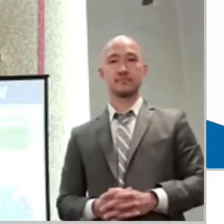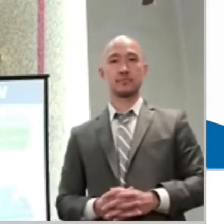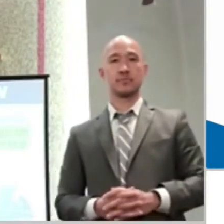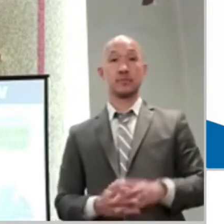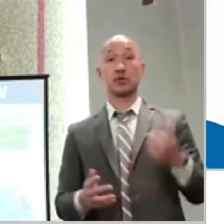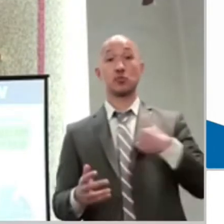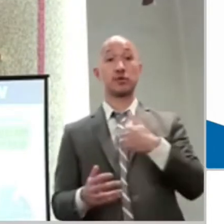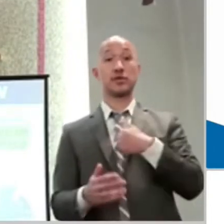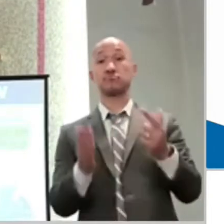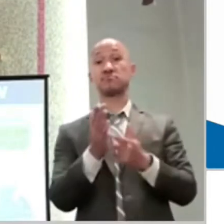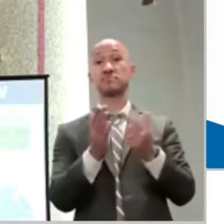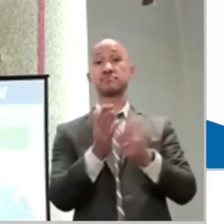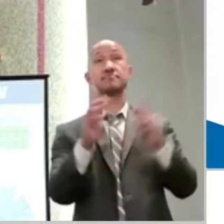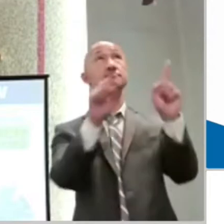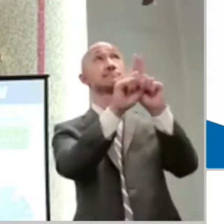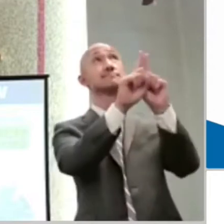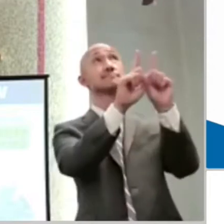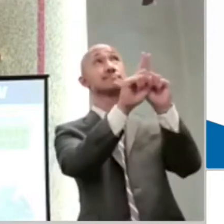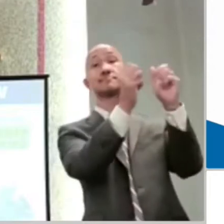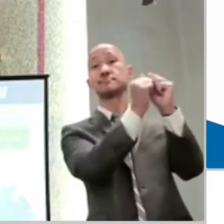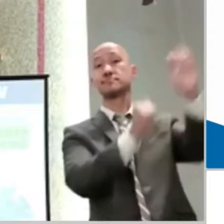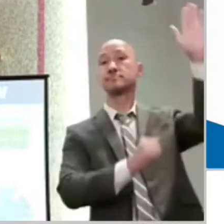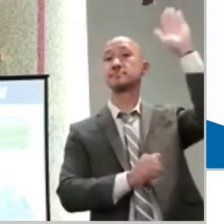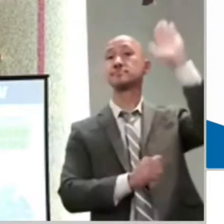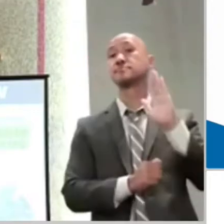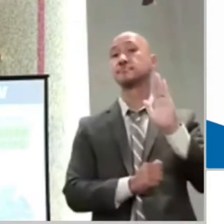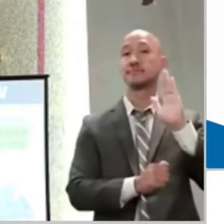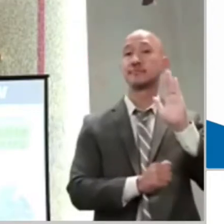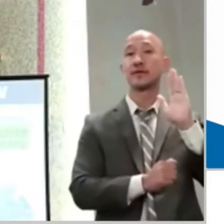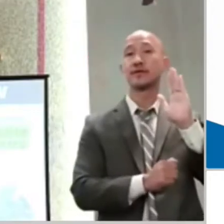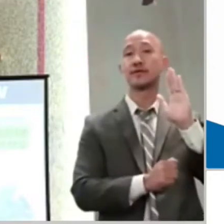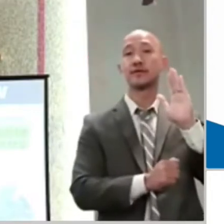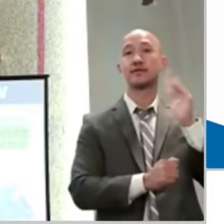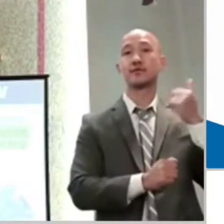father are looking for us to react in.